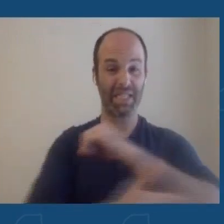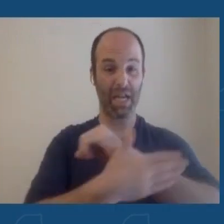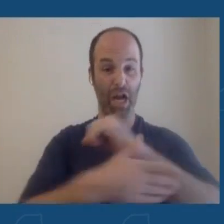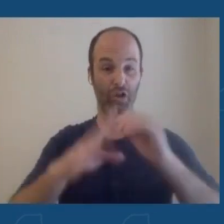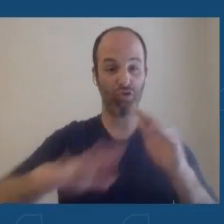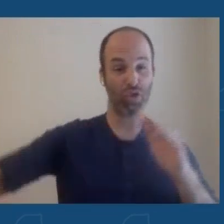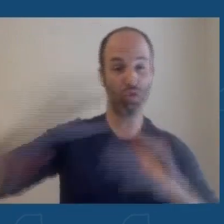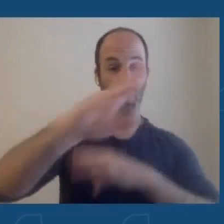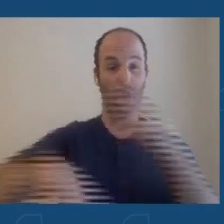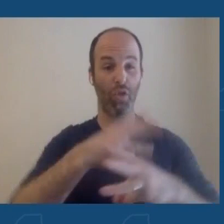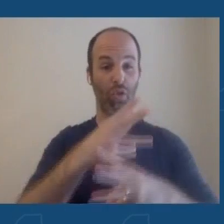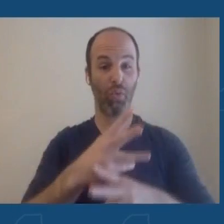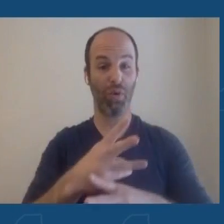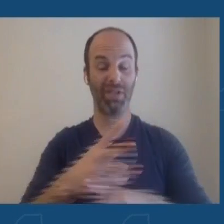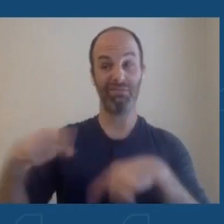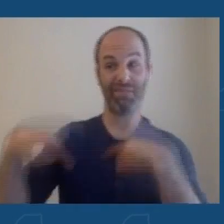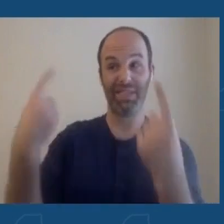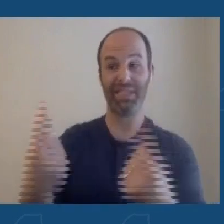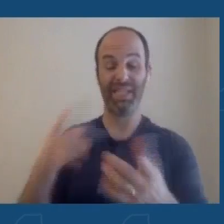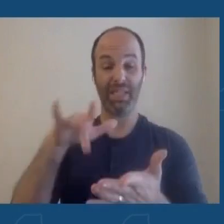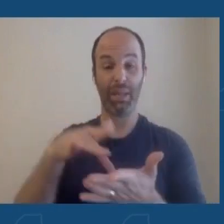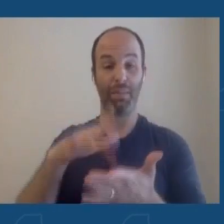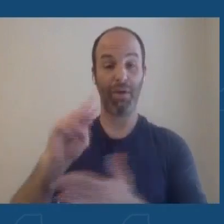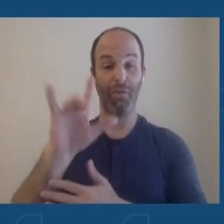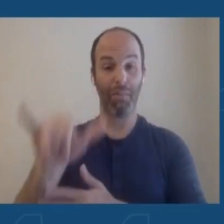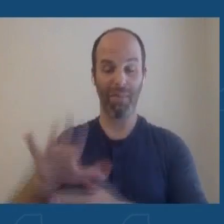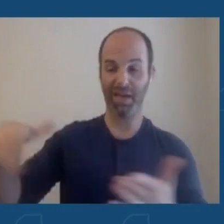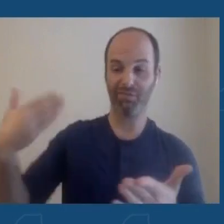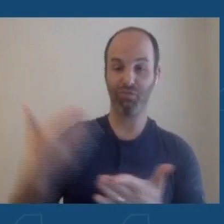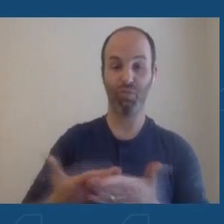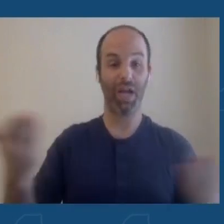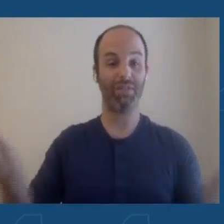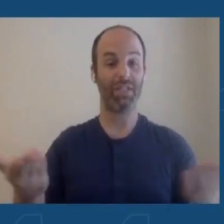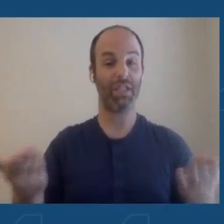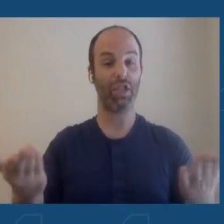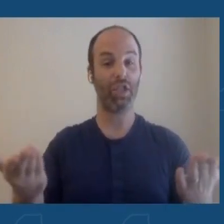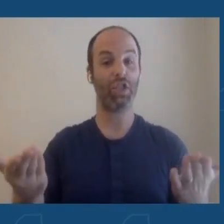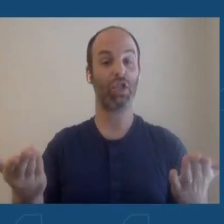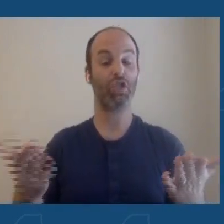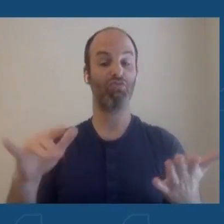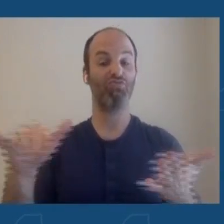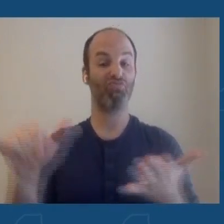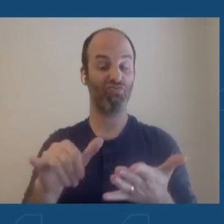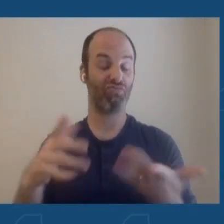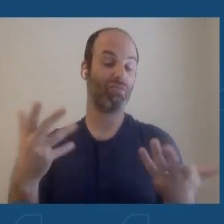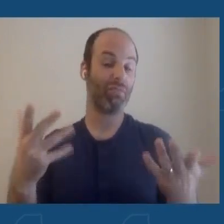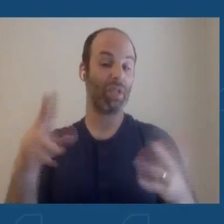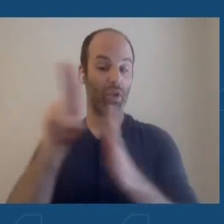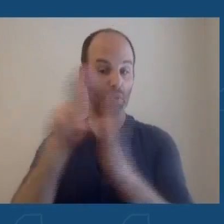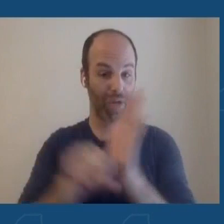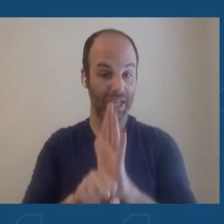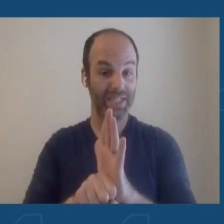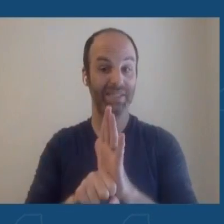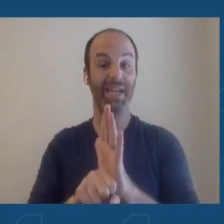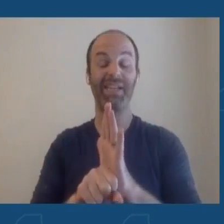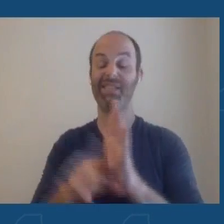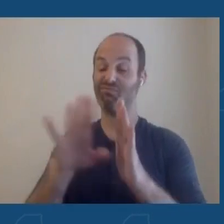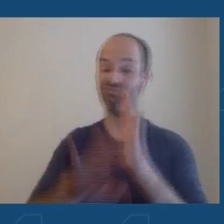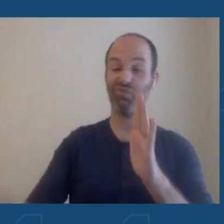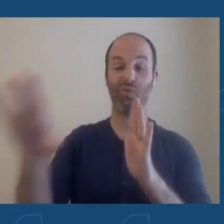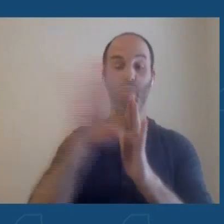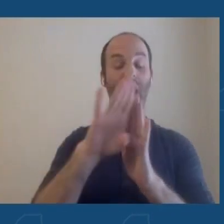mid-May, it has arrived in the United States and been diagnosed in individuals across the country and